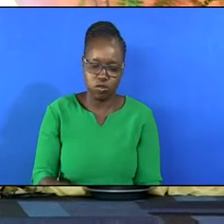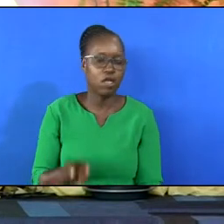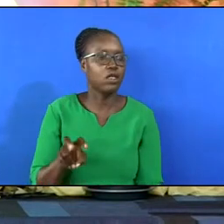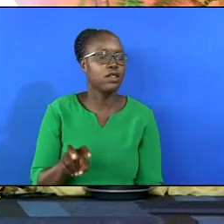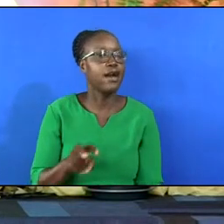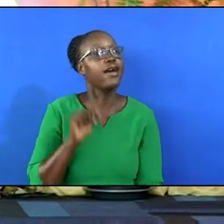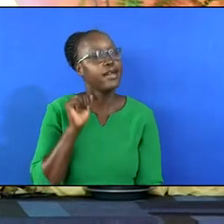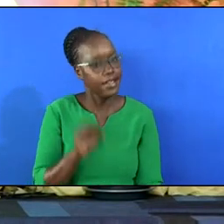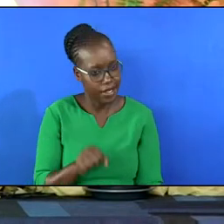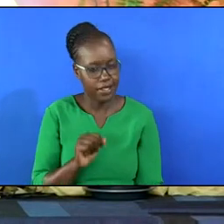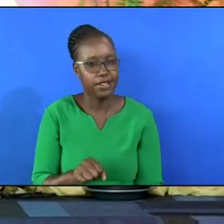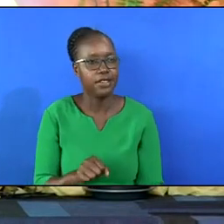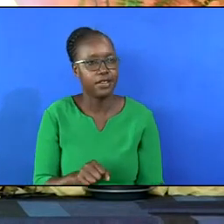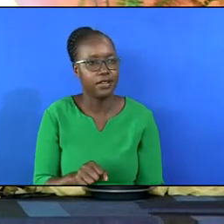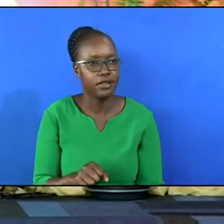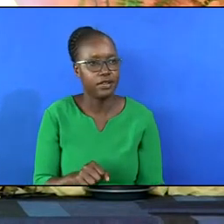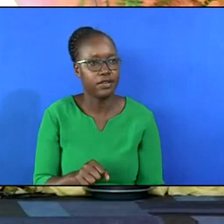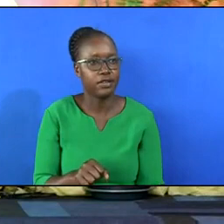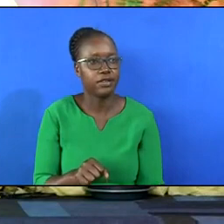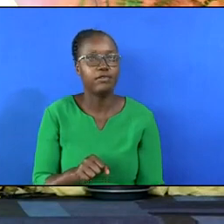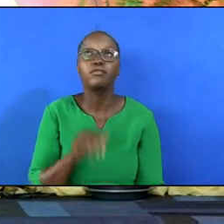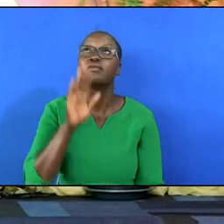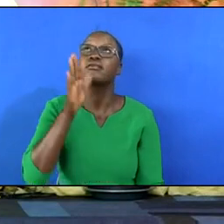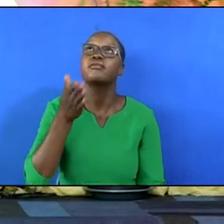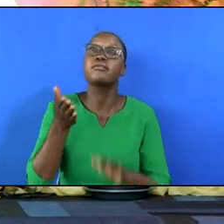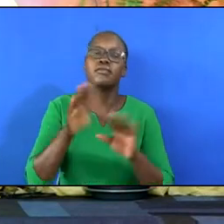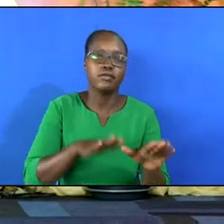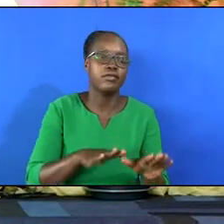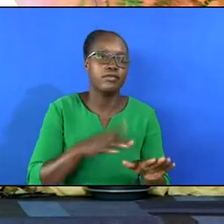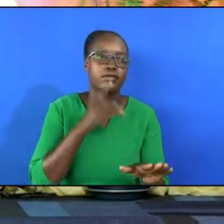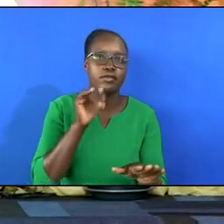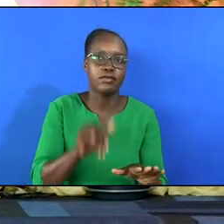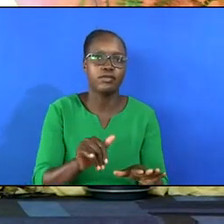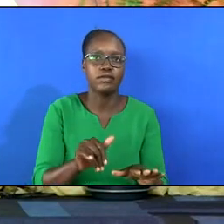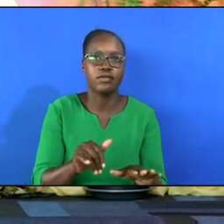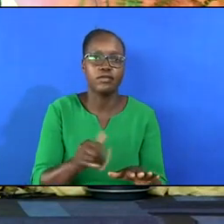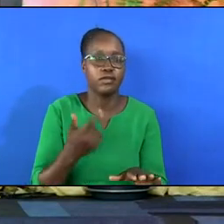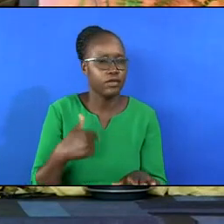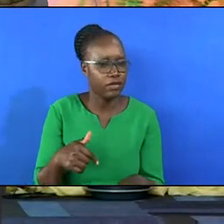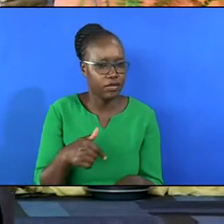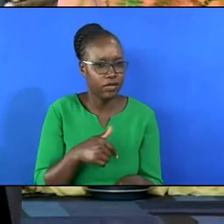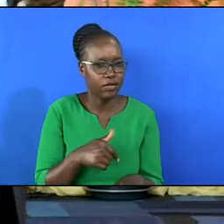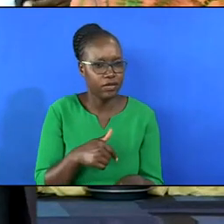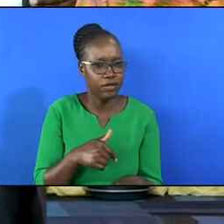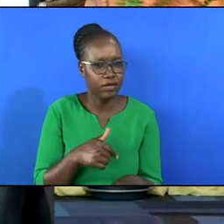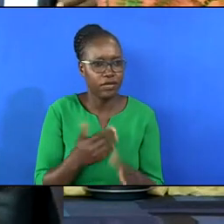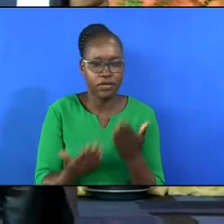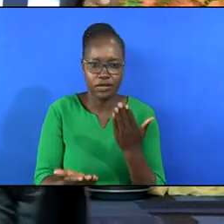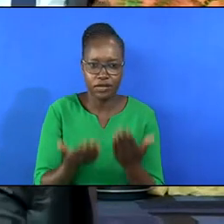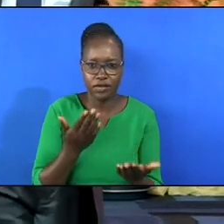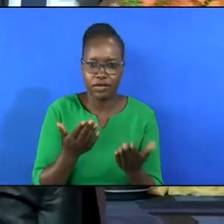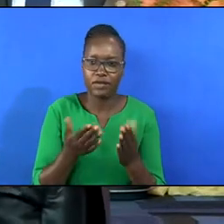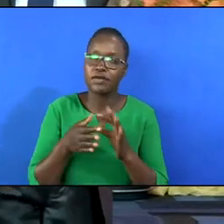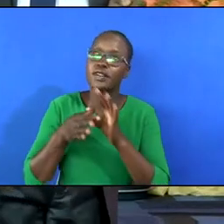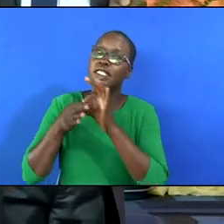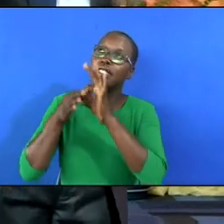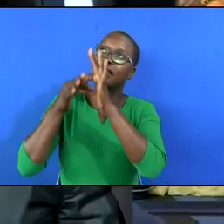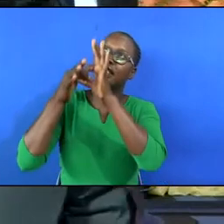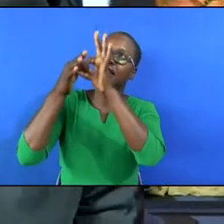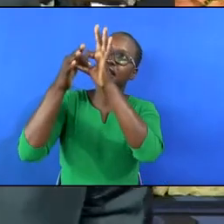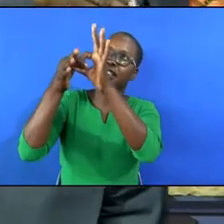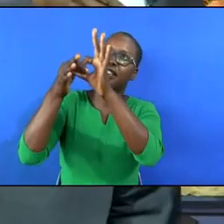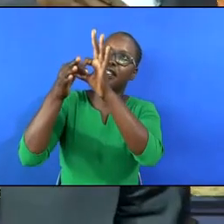Yes, he died so that we may inherit